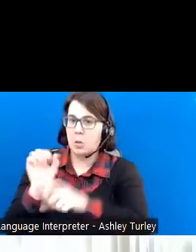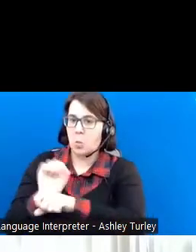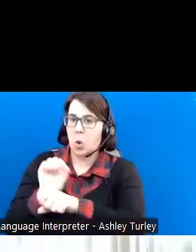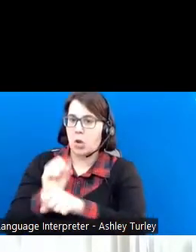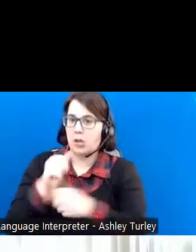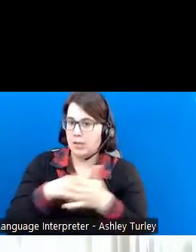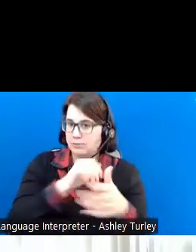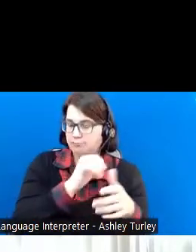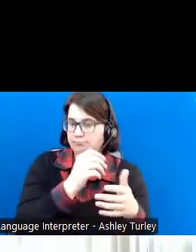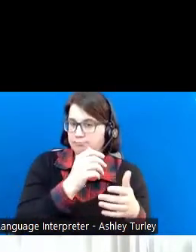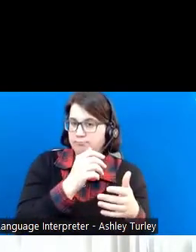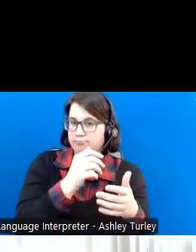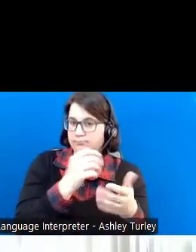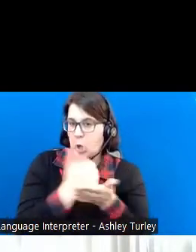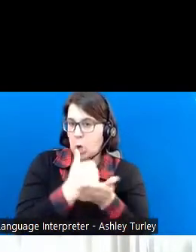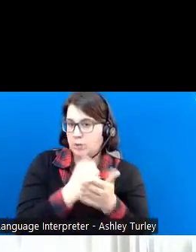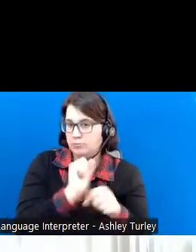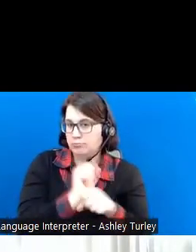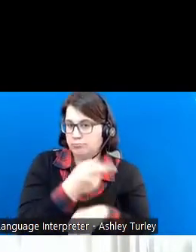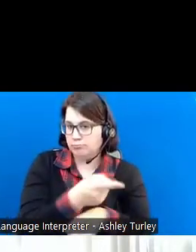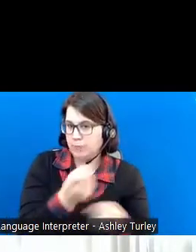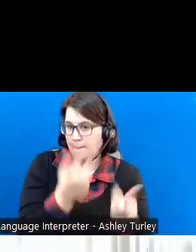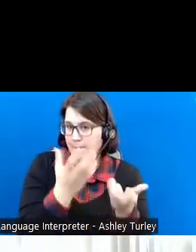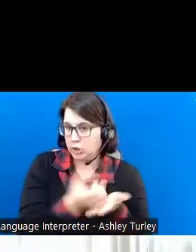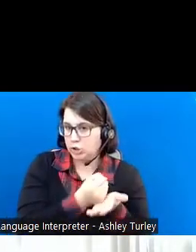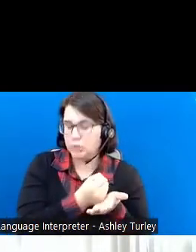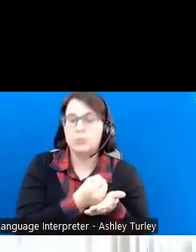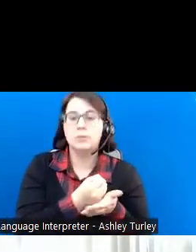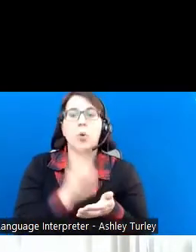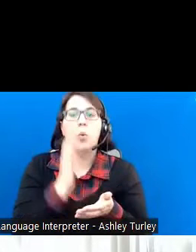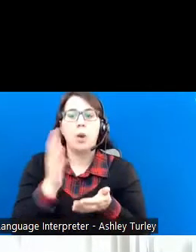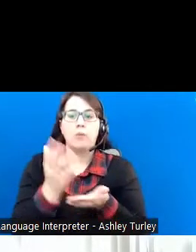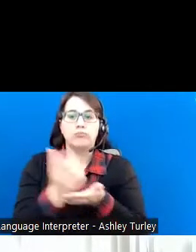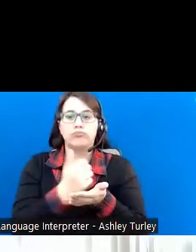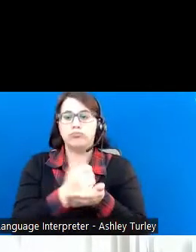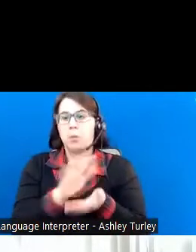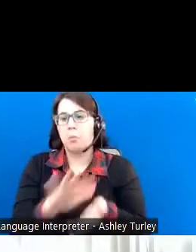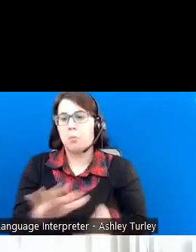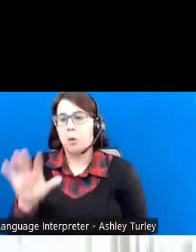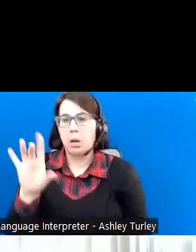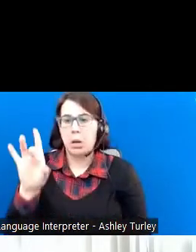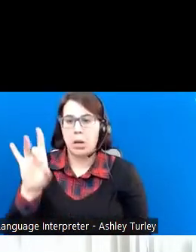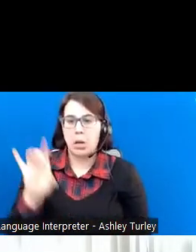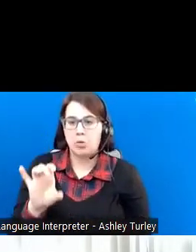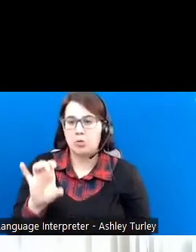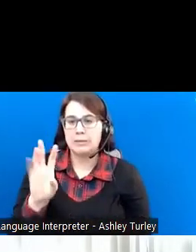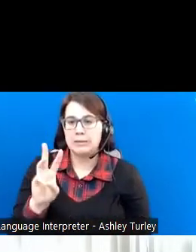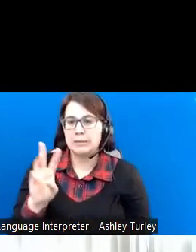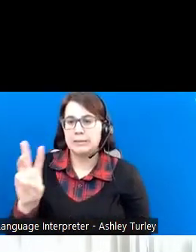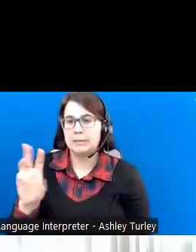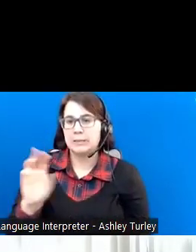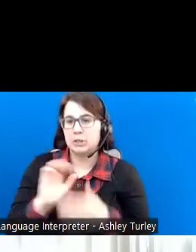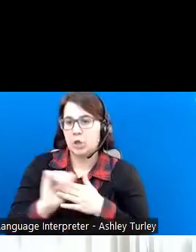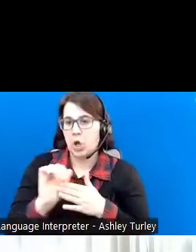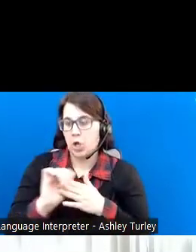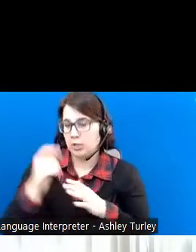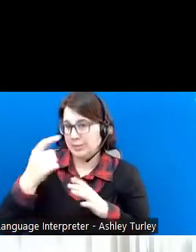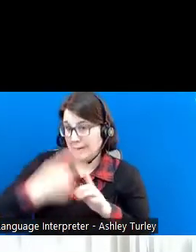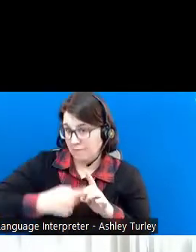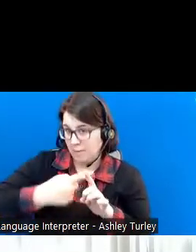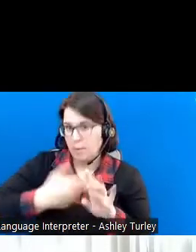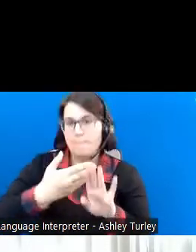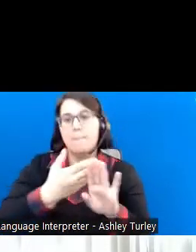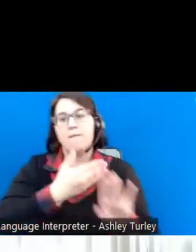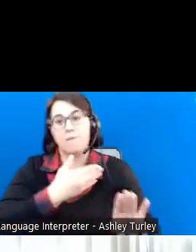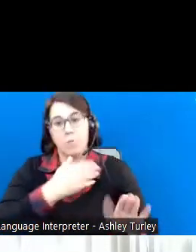Gabriel will make approximately $866 each month before taxes